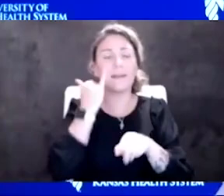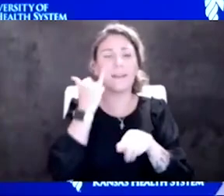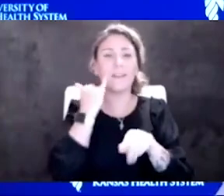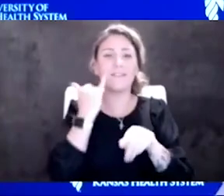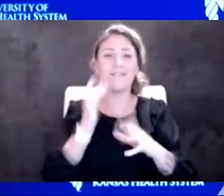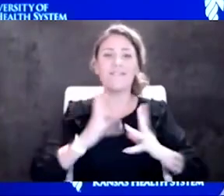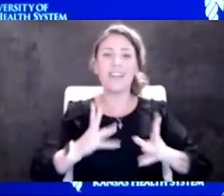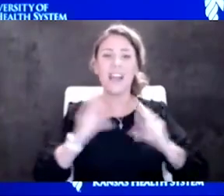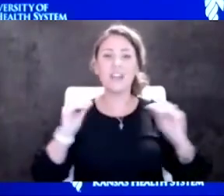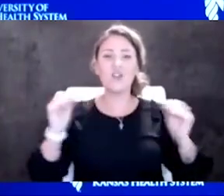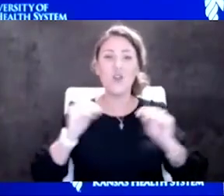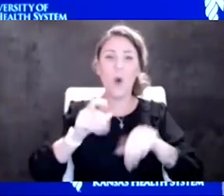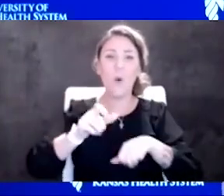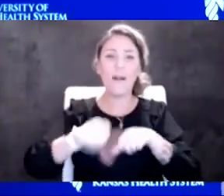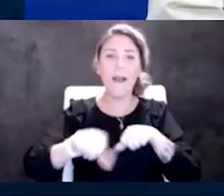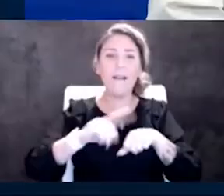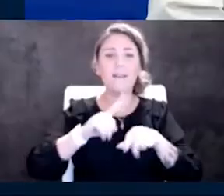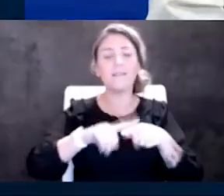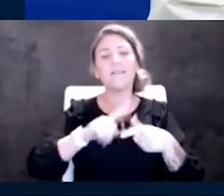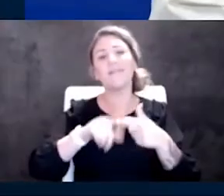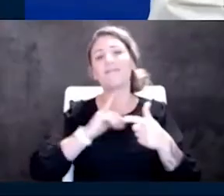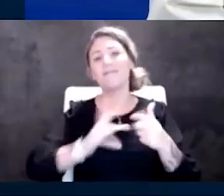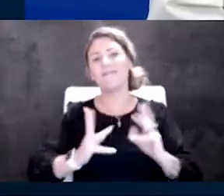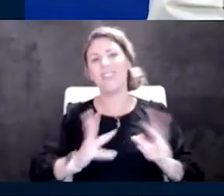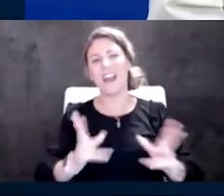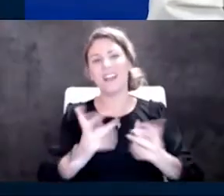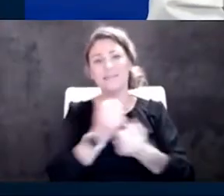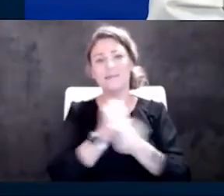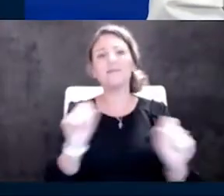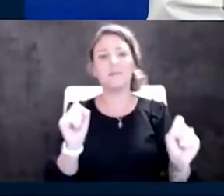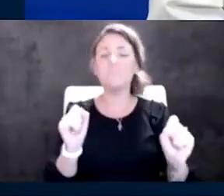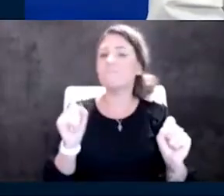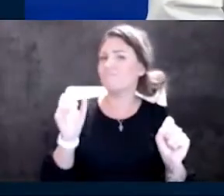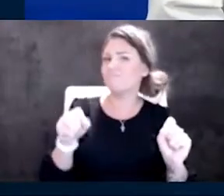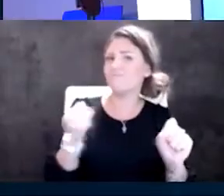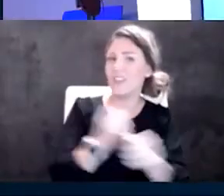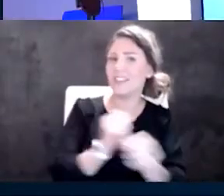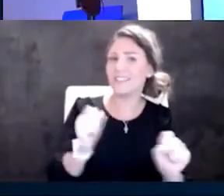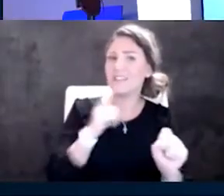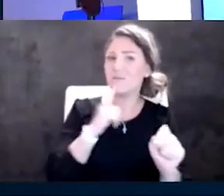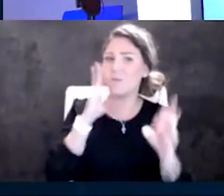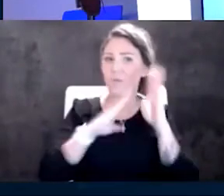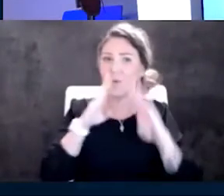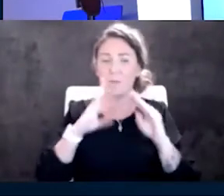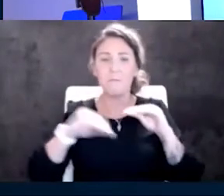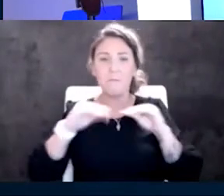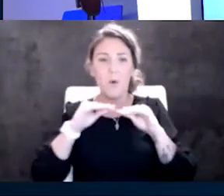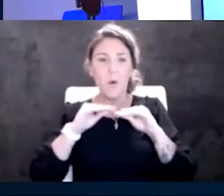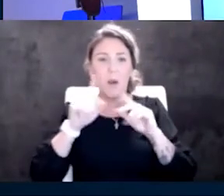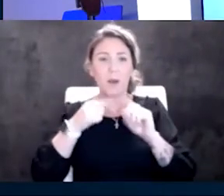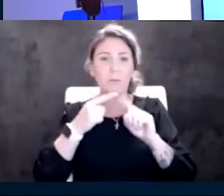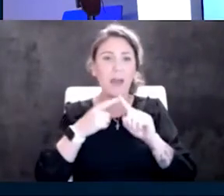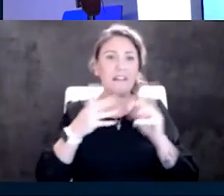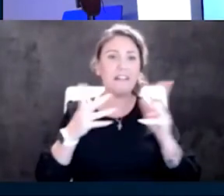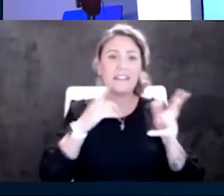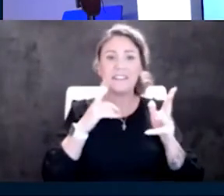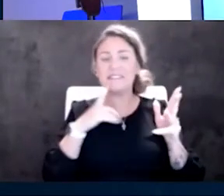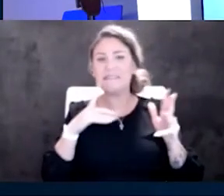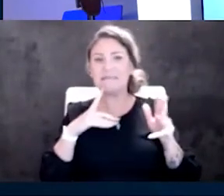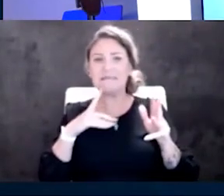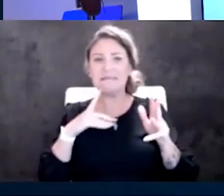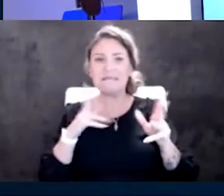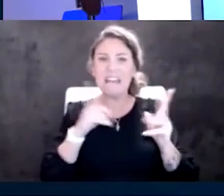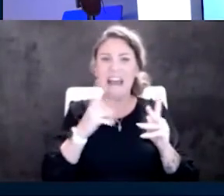I think it's probably safe for most people. Yeah. I think it's probably pretty safe. Yeah. I'd worry more about lunging around the pool. Hot tubs.